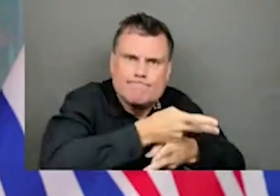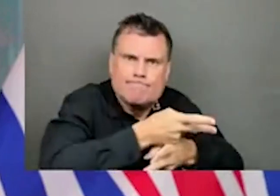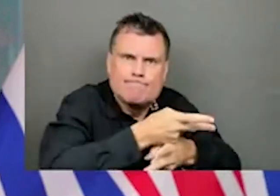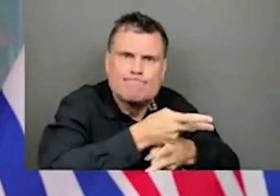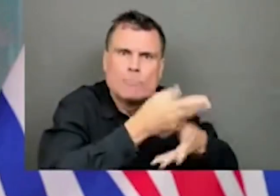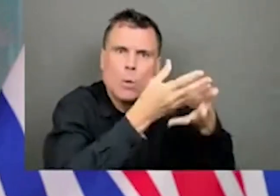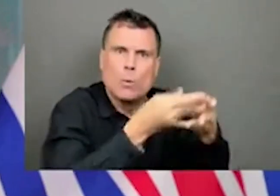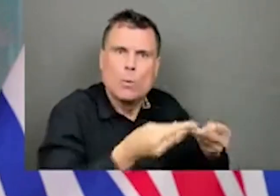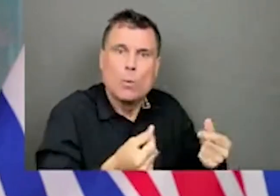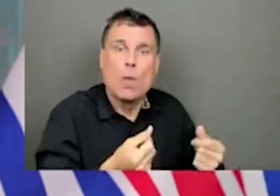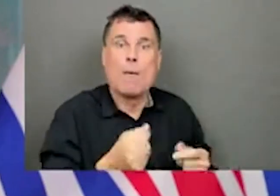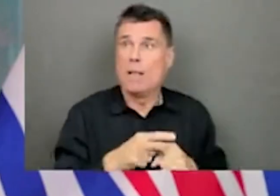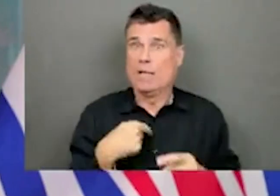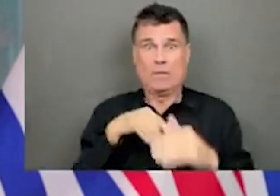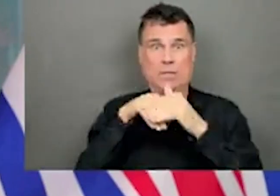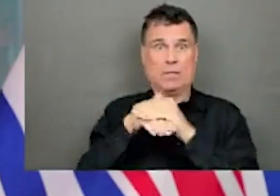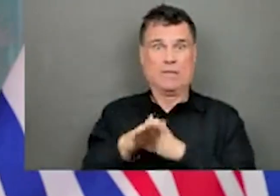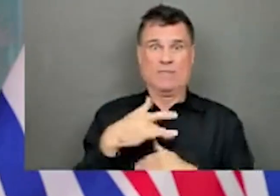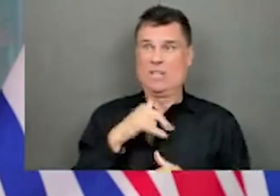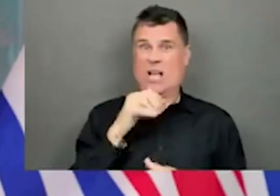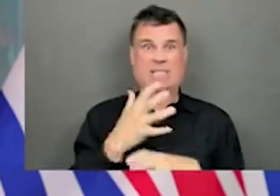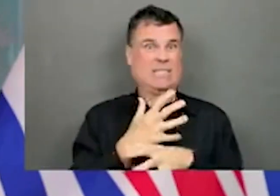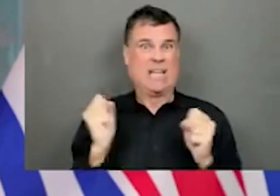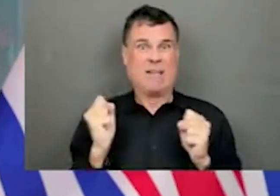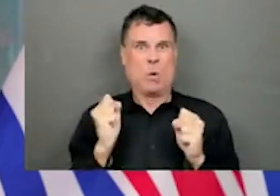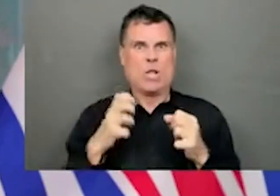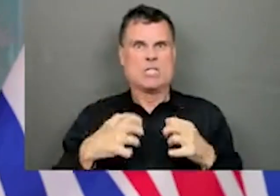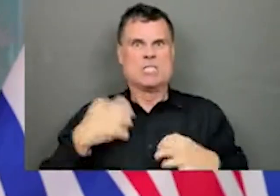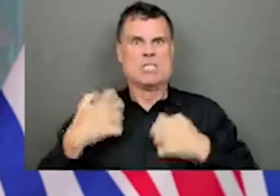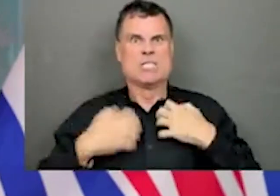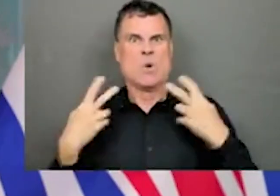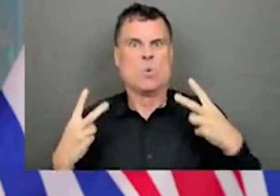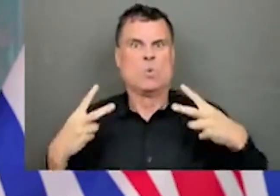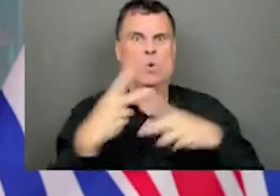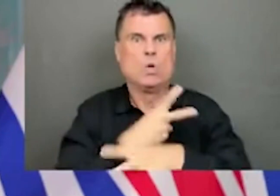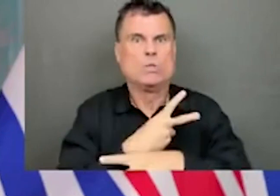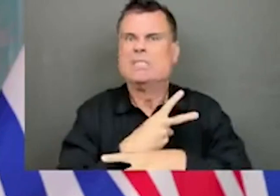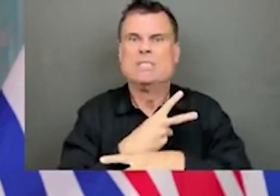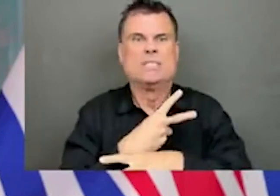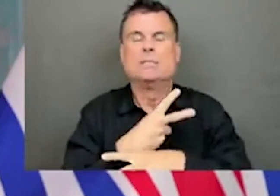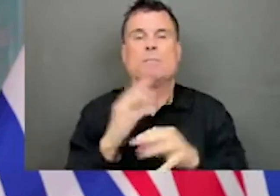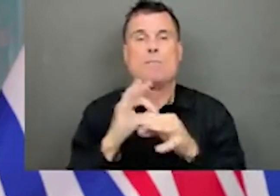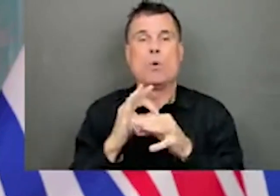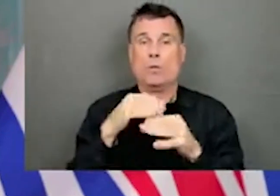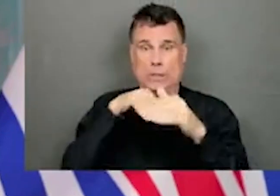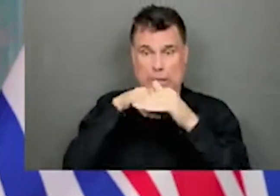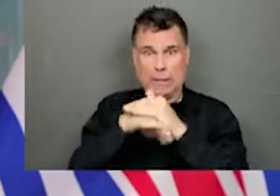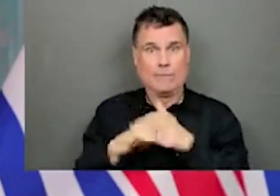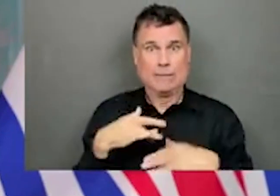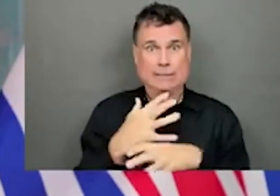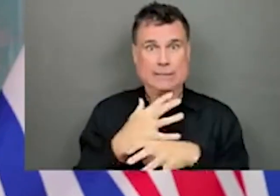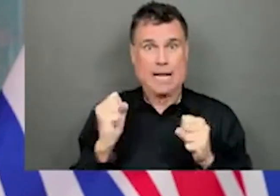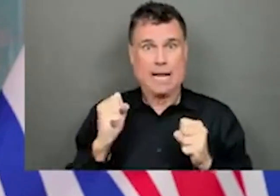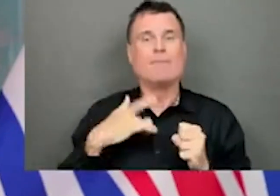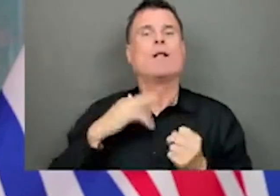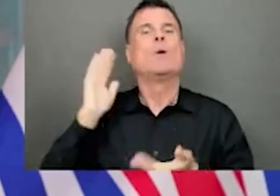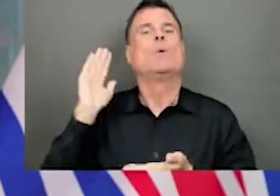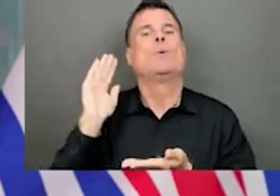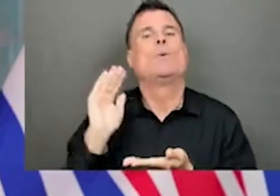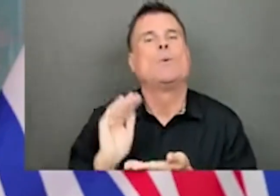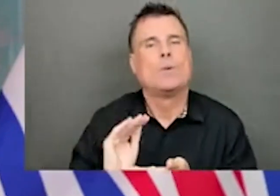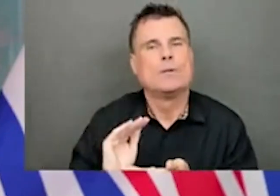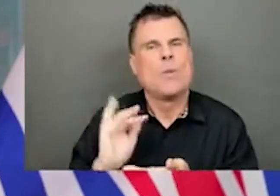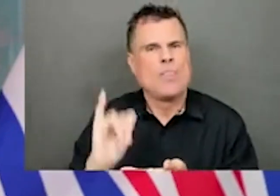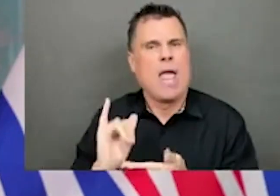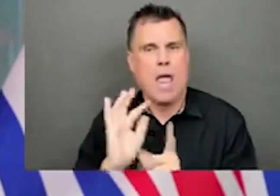aggressively. Protection service personnel are on the front lines of our health care system, keeping patients, families, and health care workers